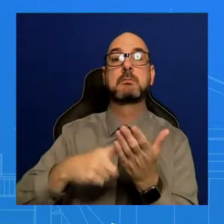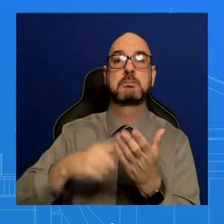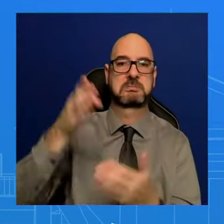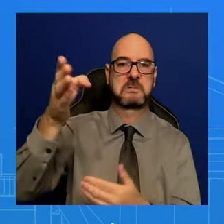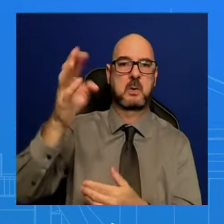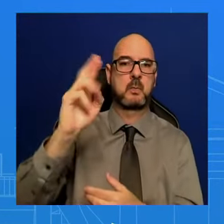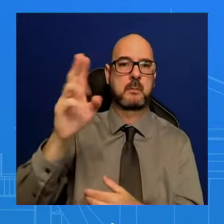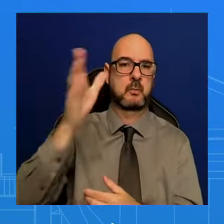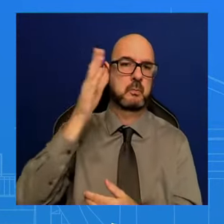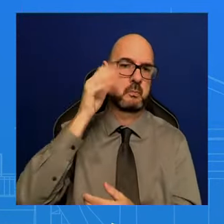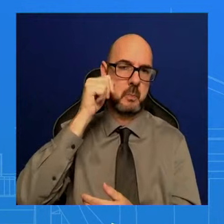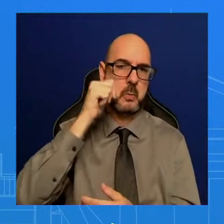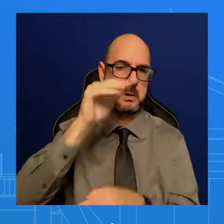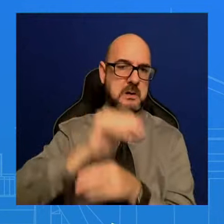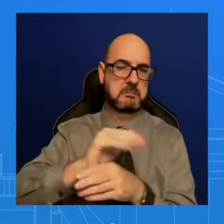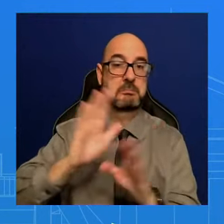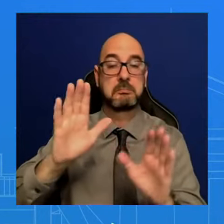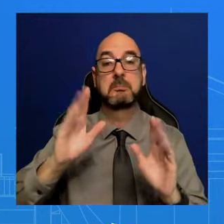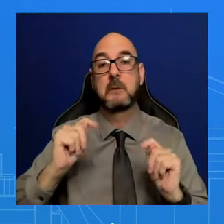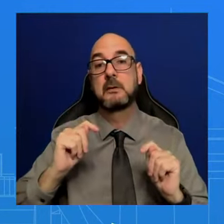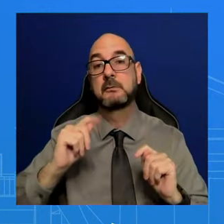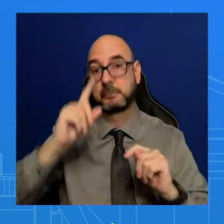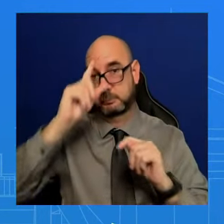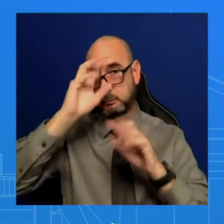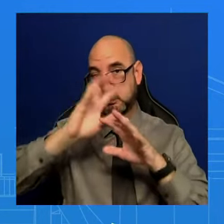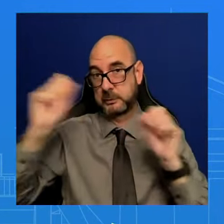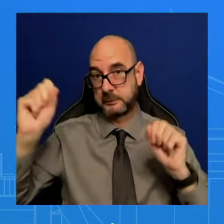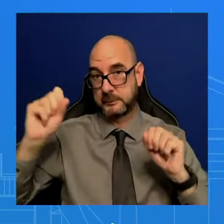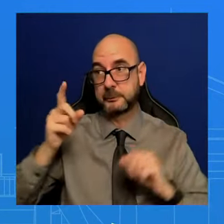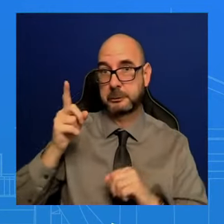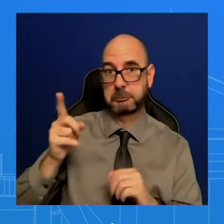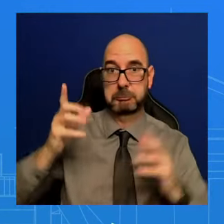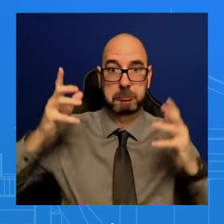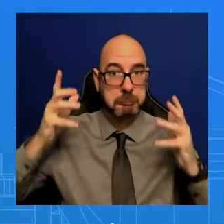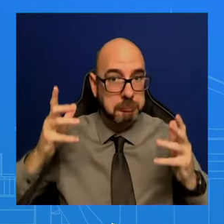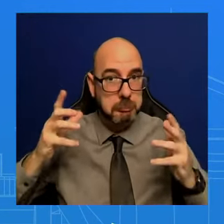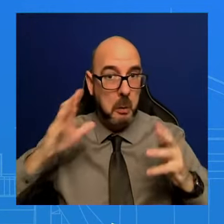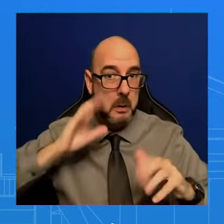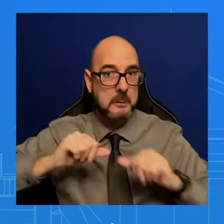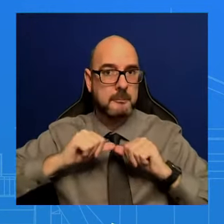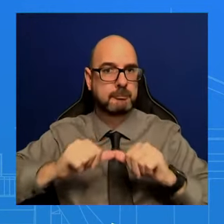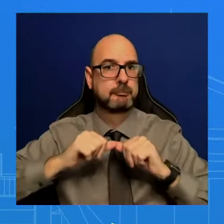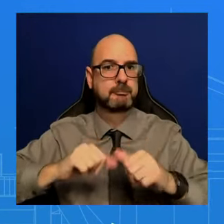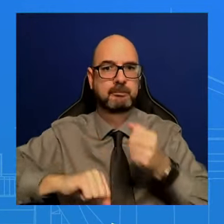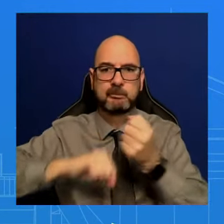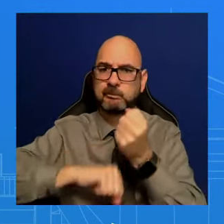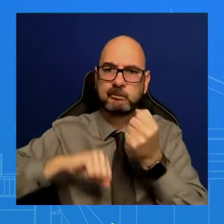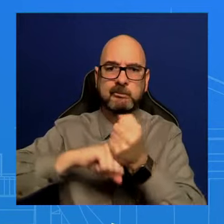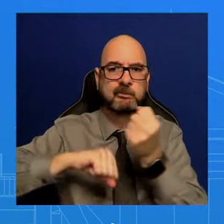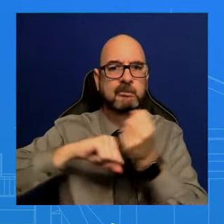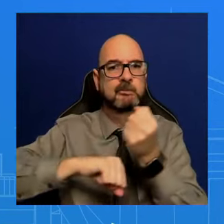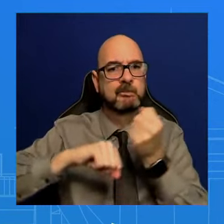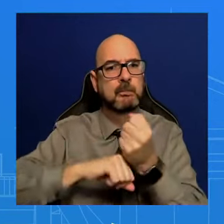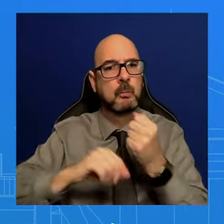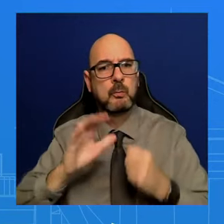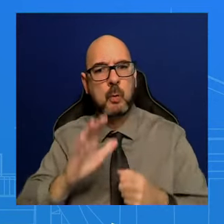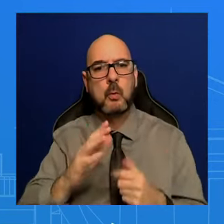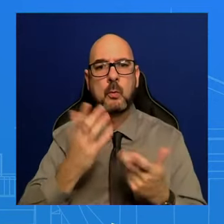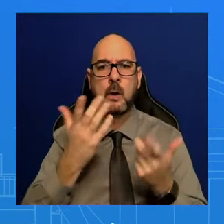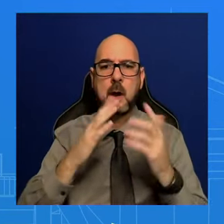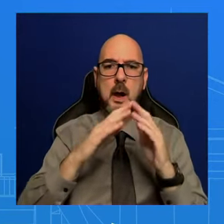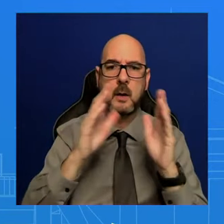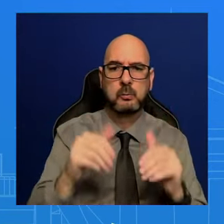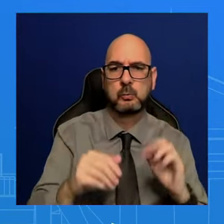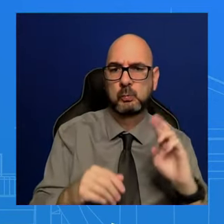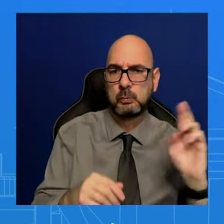President, as it relates to certainly Ukraine, the President is going to continue to make his case that House Republicans need to move forward. The Speaker needs